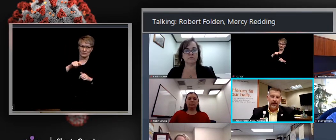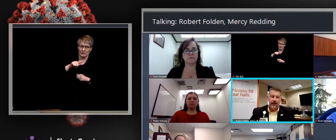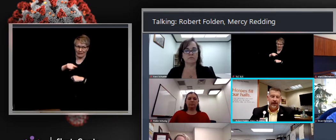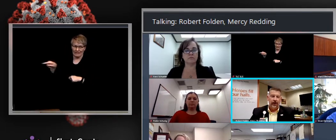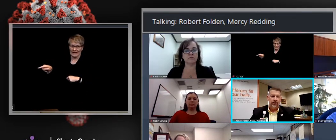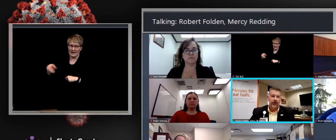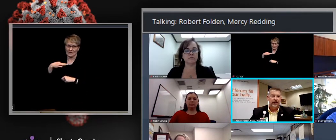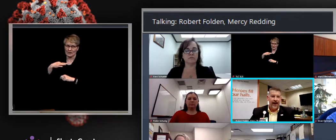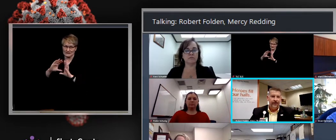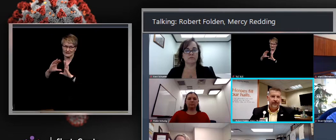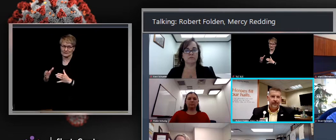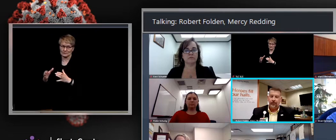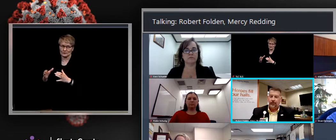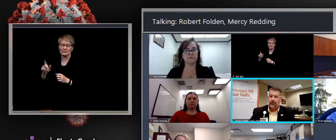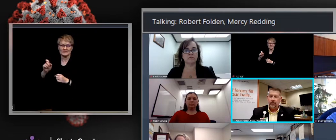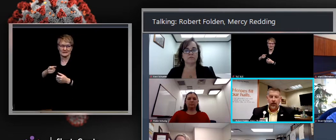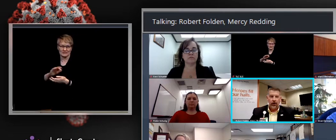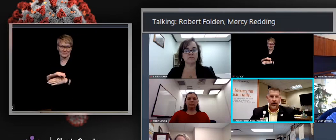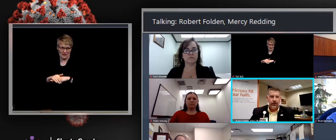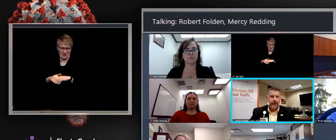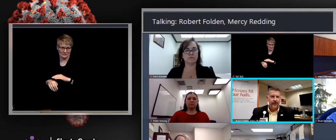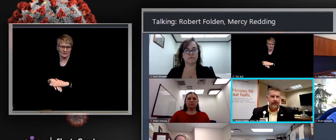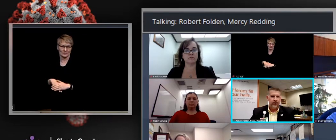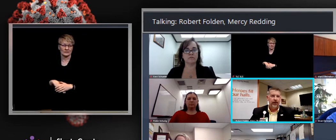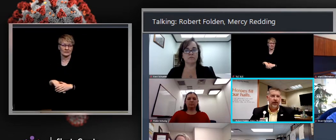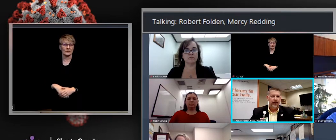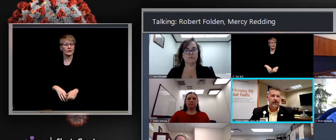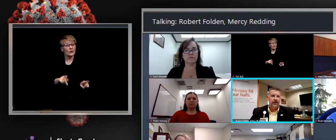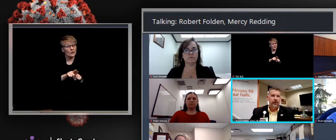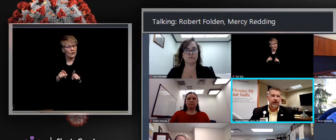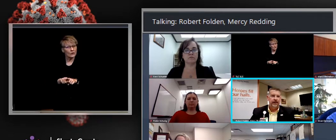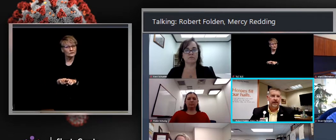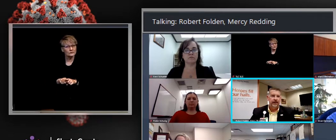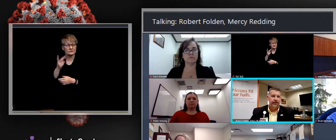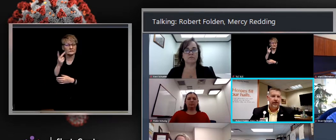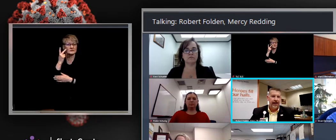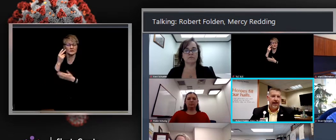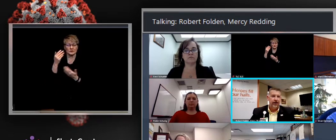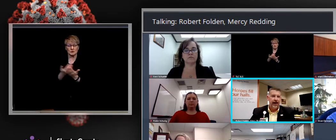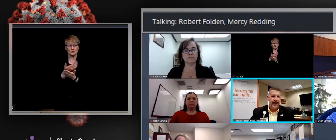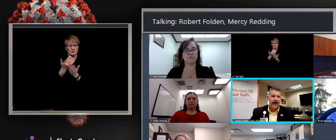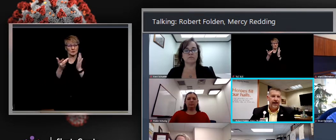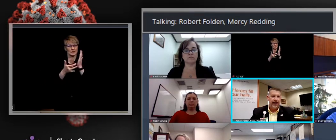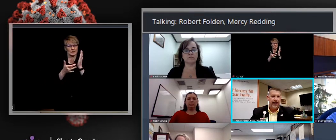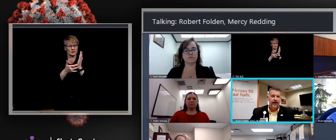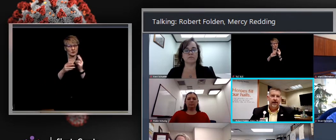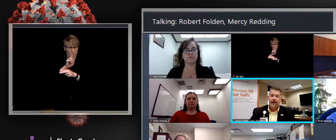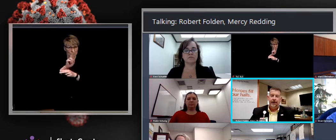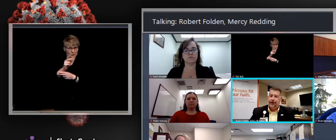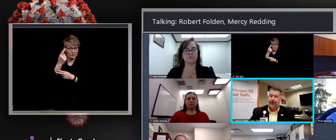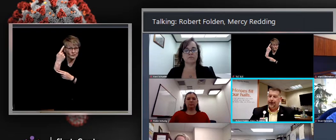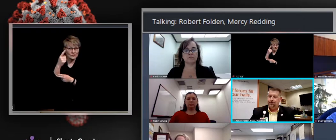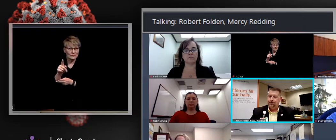technology that our staff are using for screening. So we did adopt the care AI